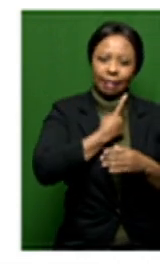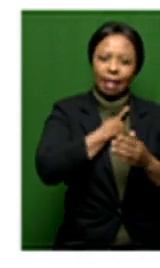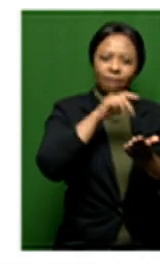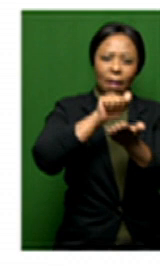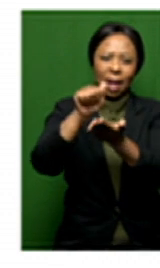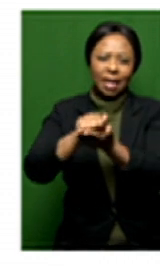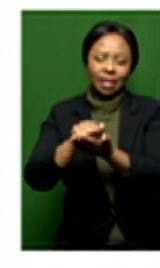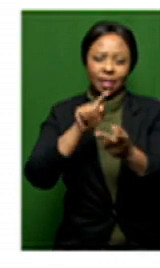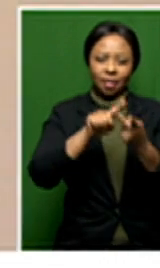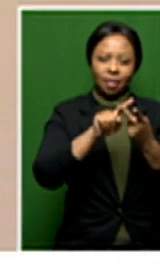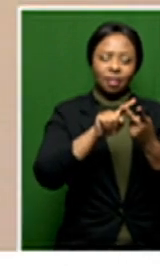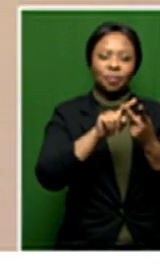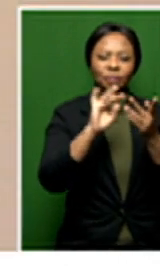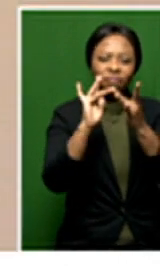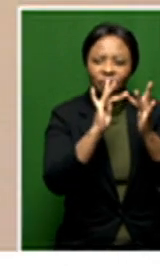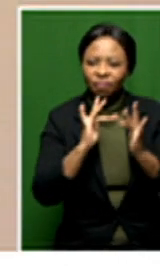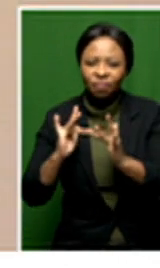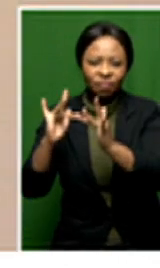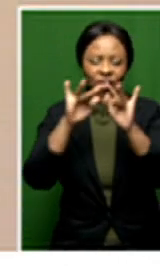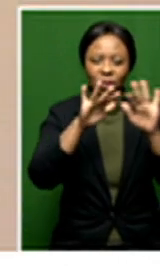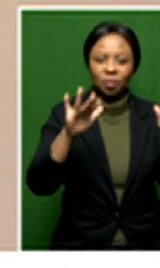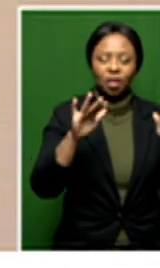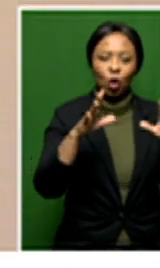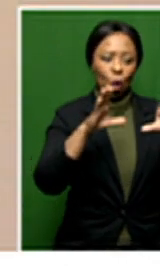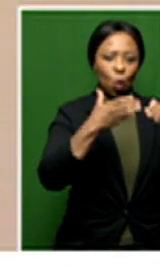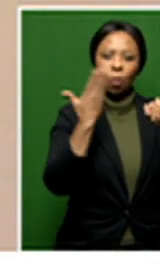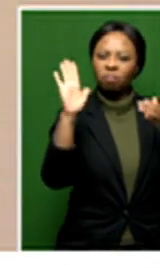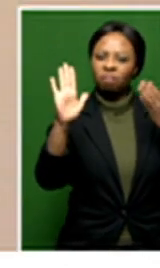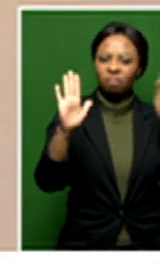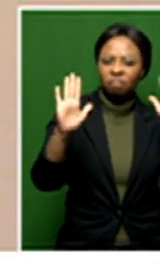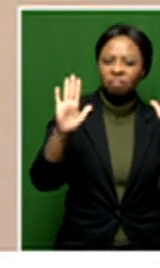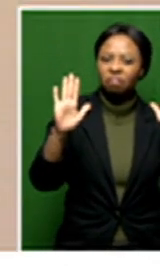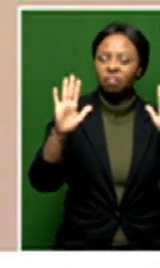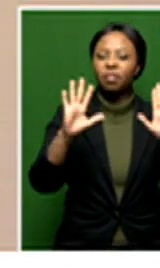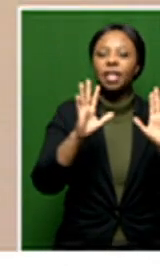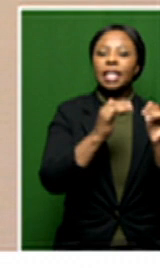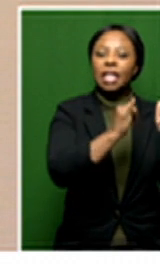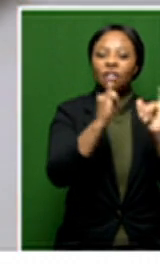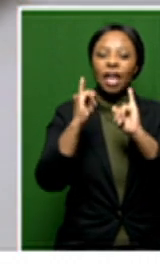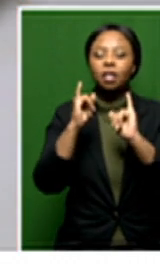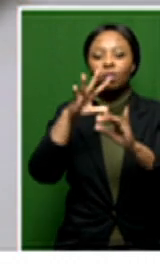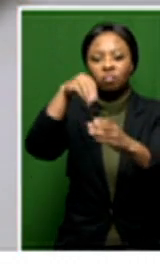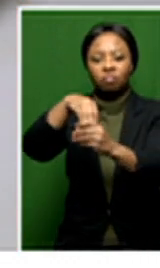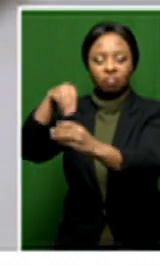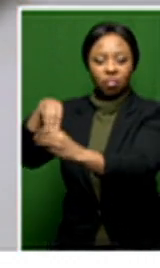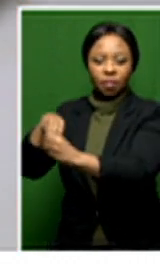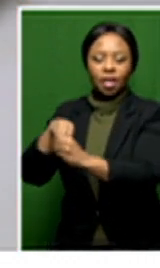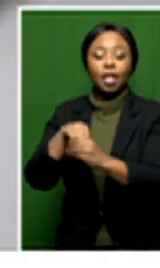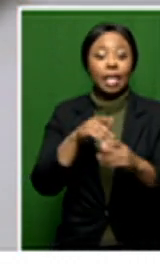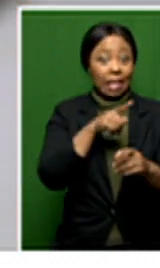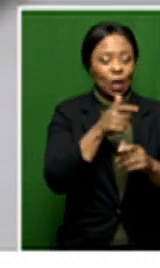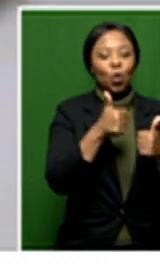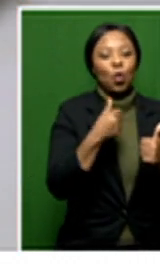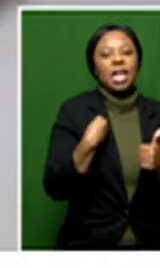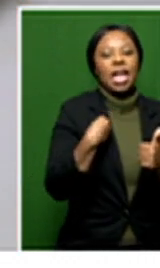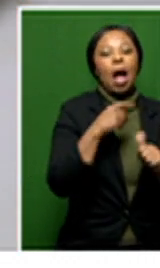and network with people, having group exhibitions or being invited to participate in them is a good way for young emerging artists